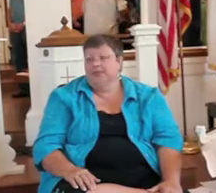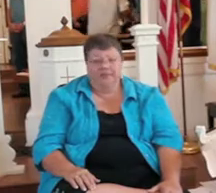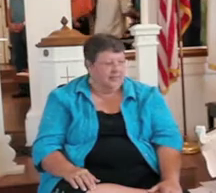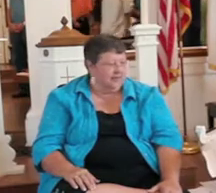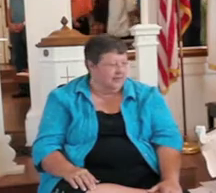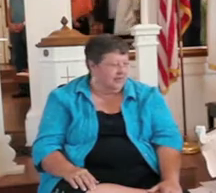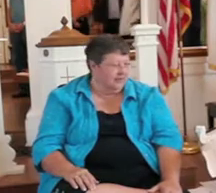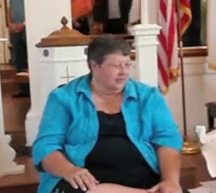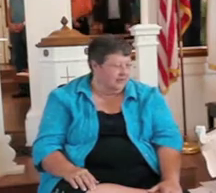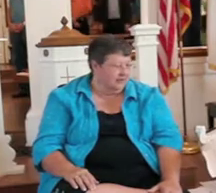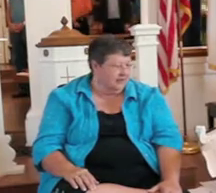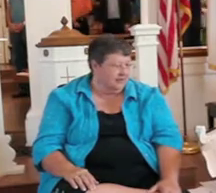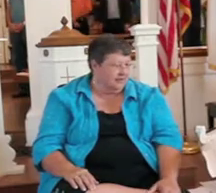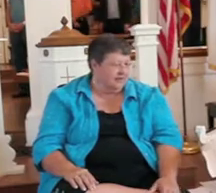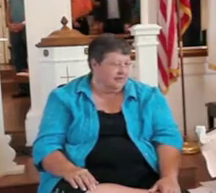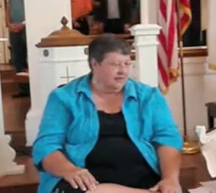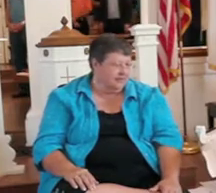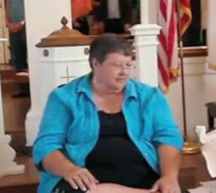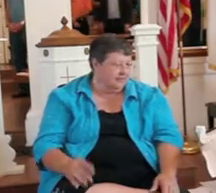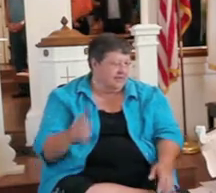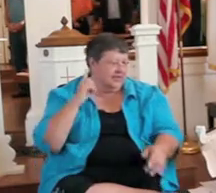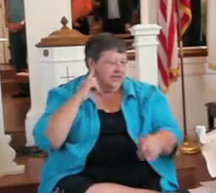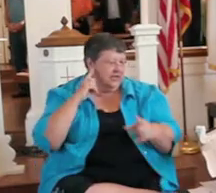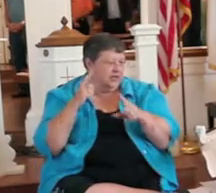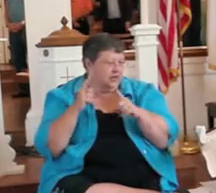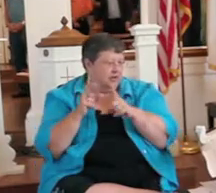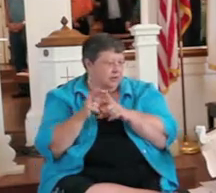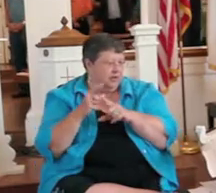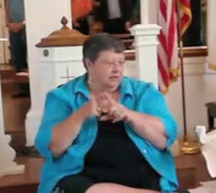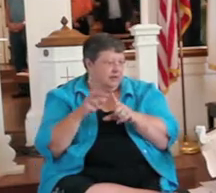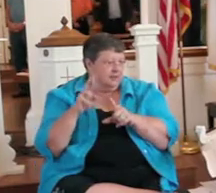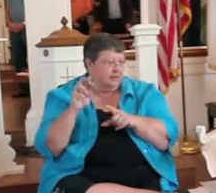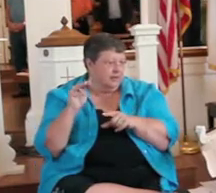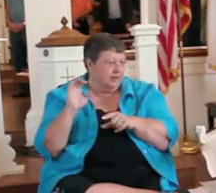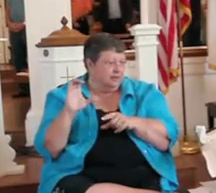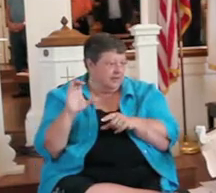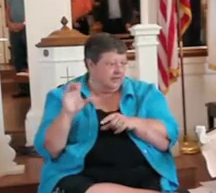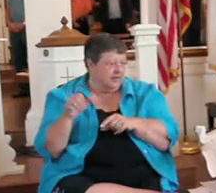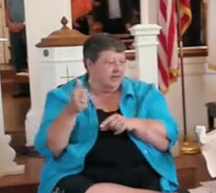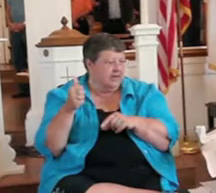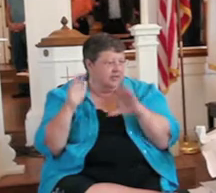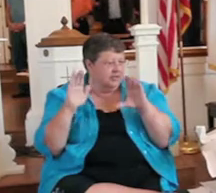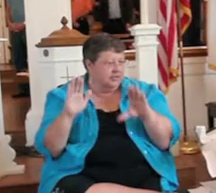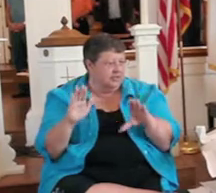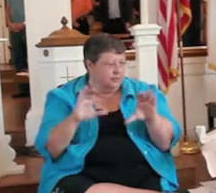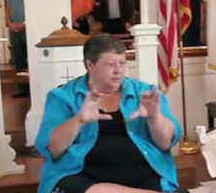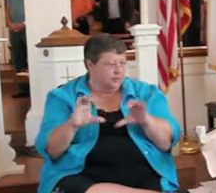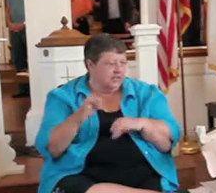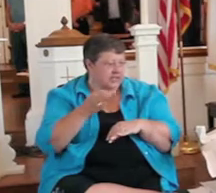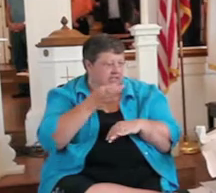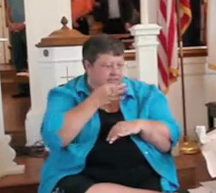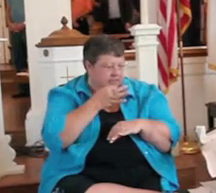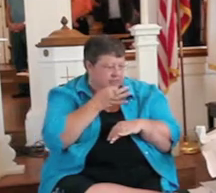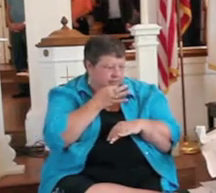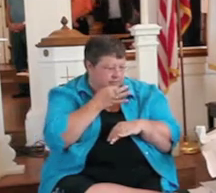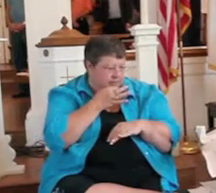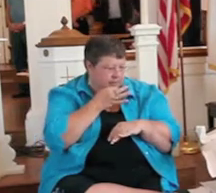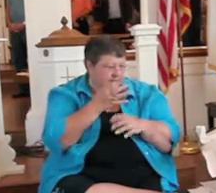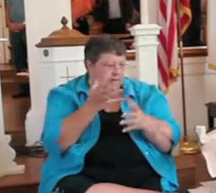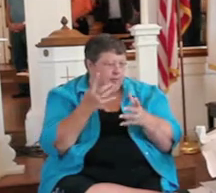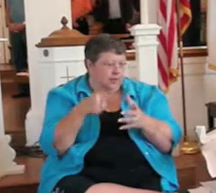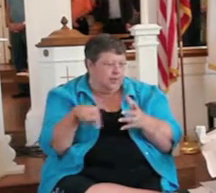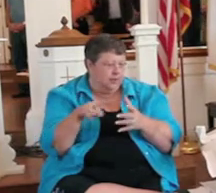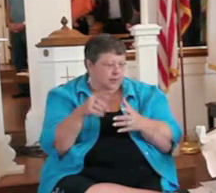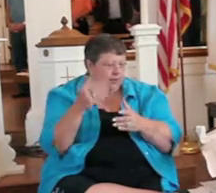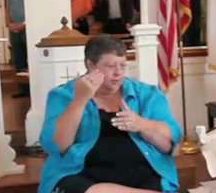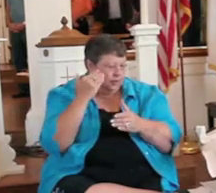We'll be hearing a word from the Dream Act of another Sunday, and we'll be doing that very soon. I want you